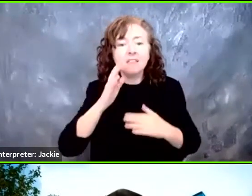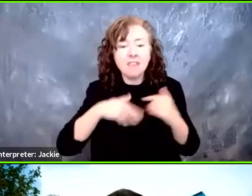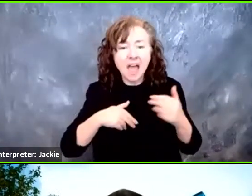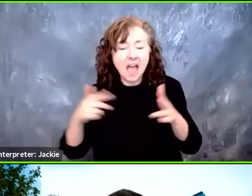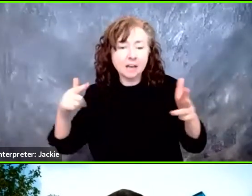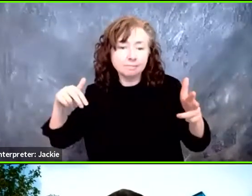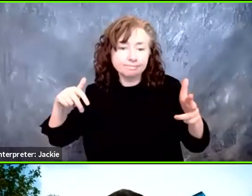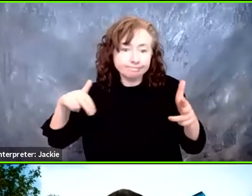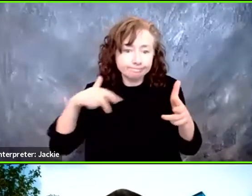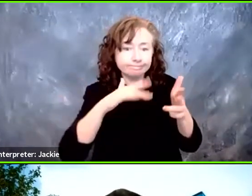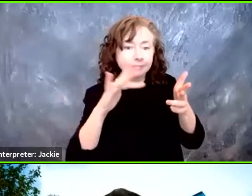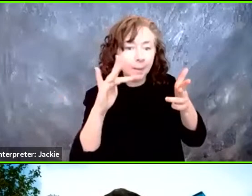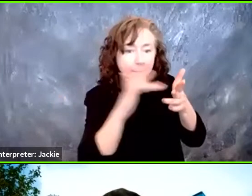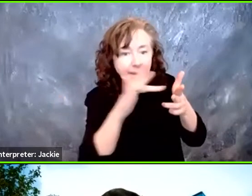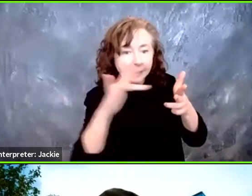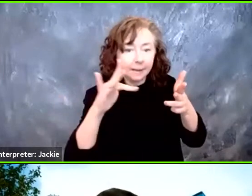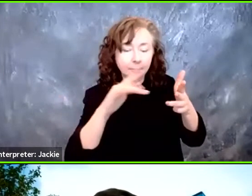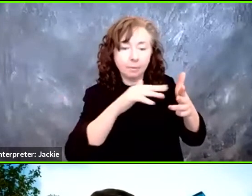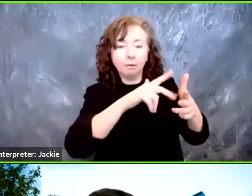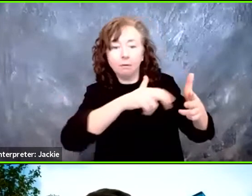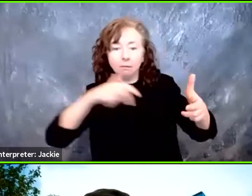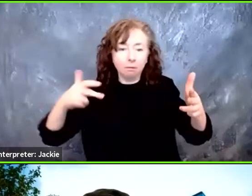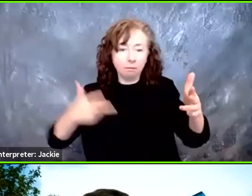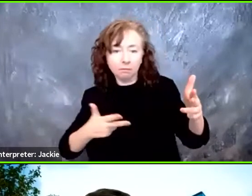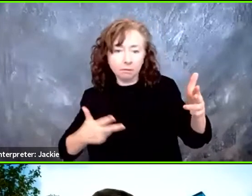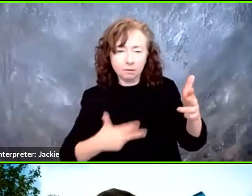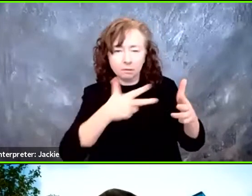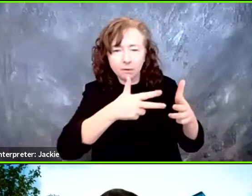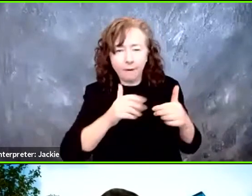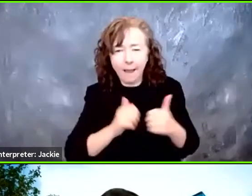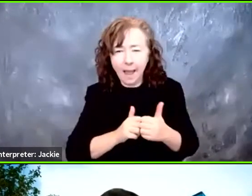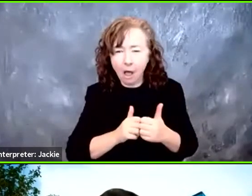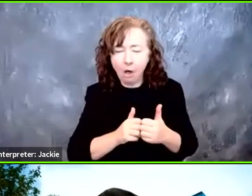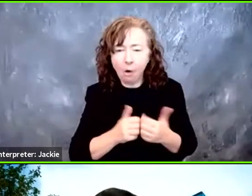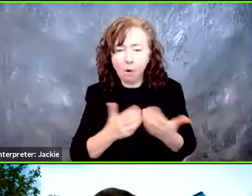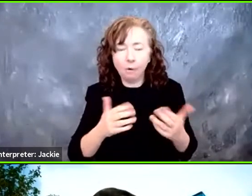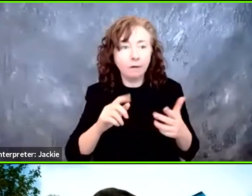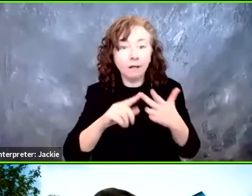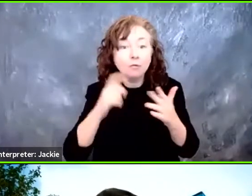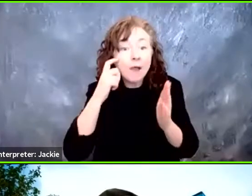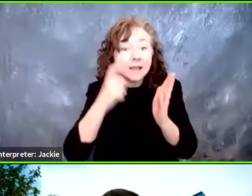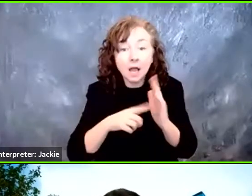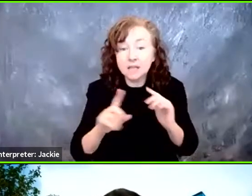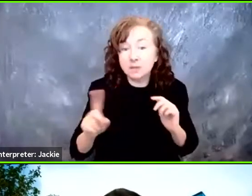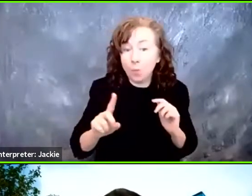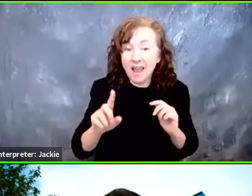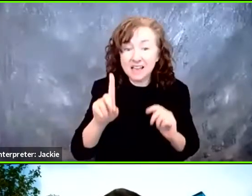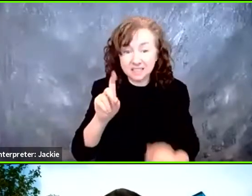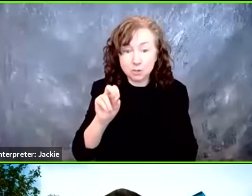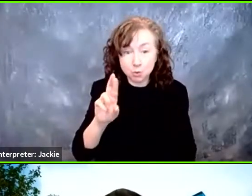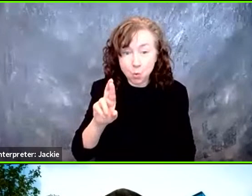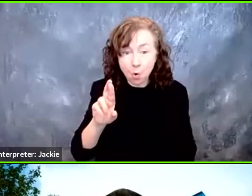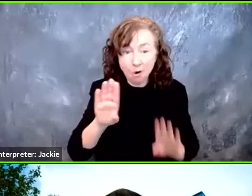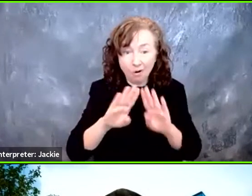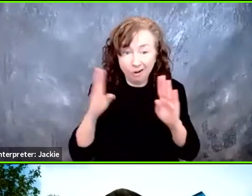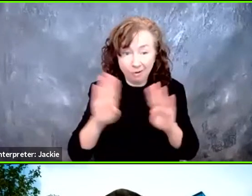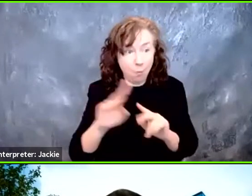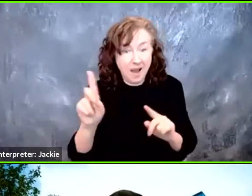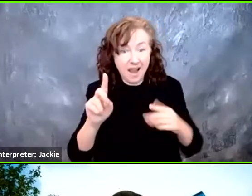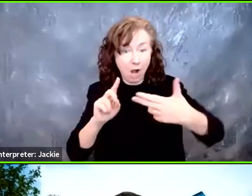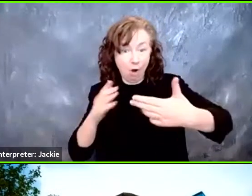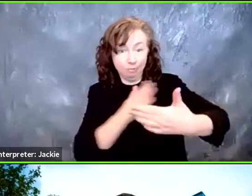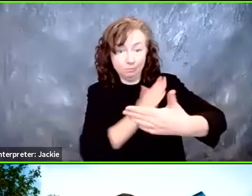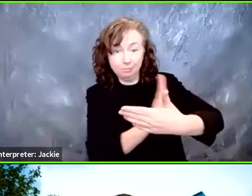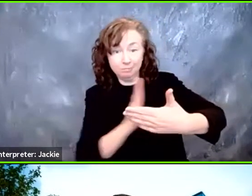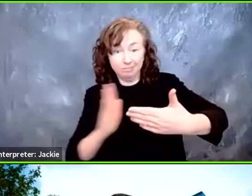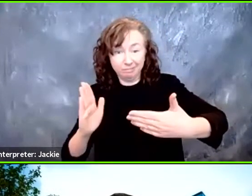how will that need be addressed? And recognizing where the door is so they can enter and exit the